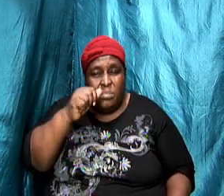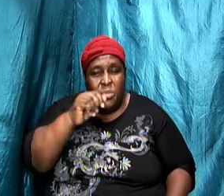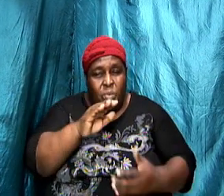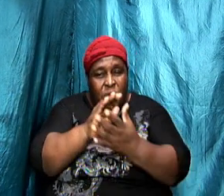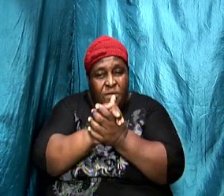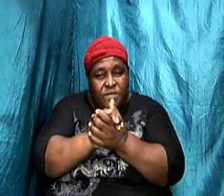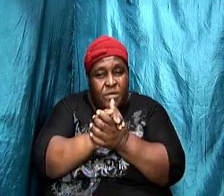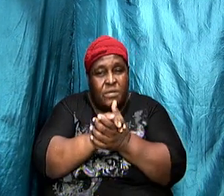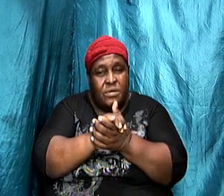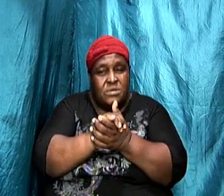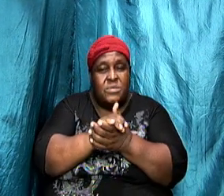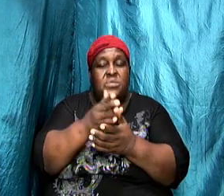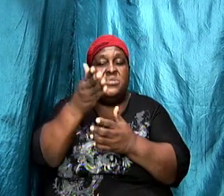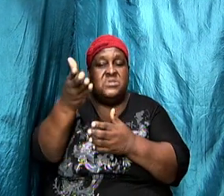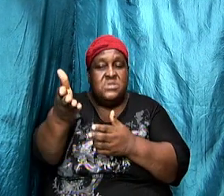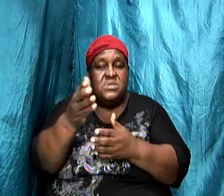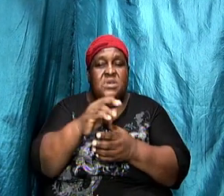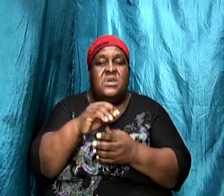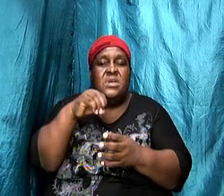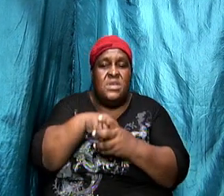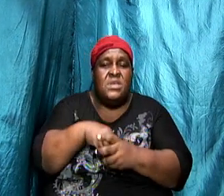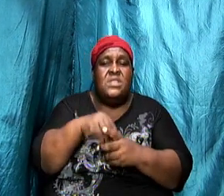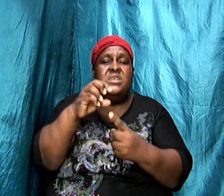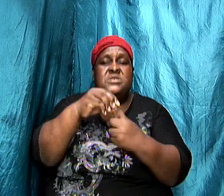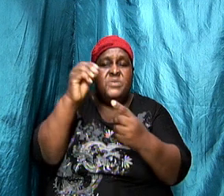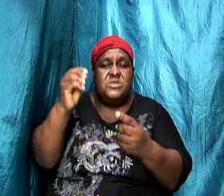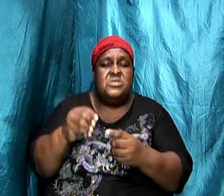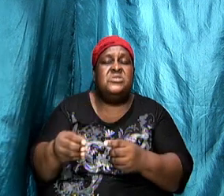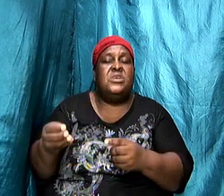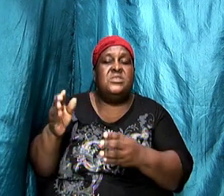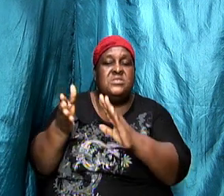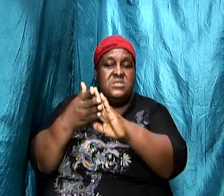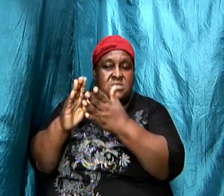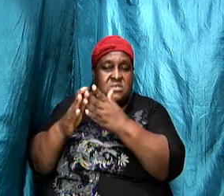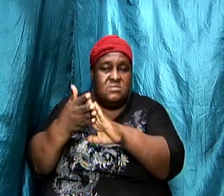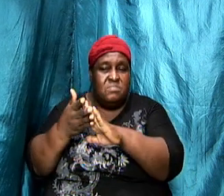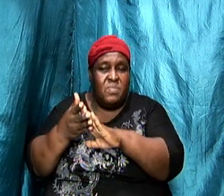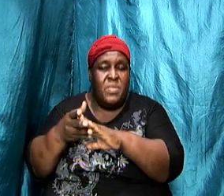yes was a very significant